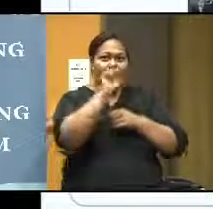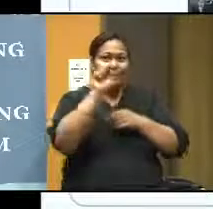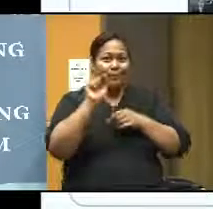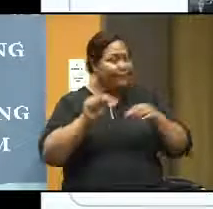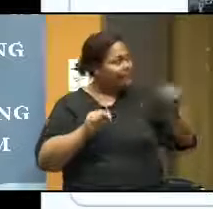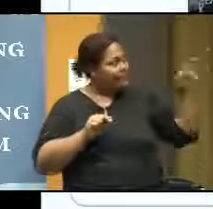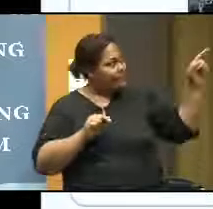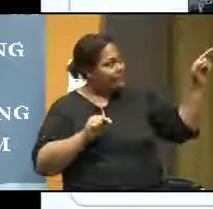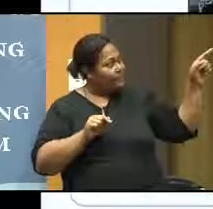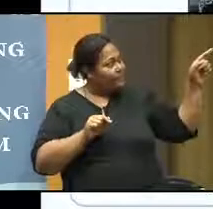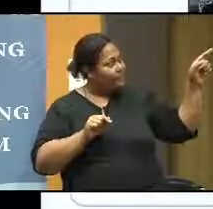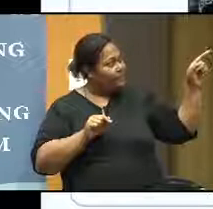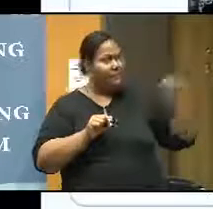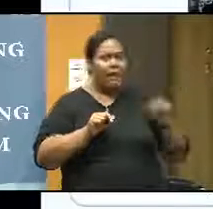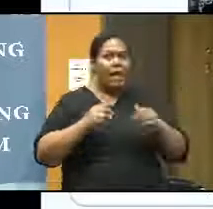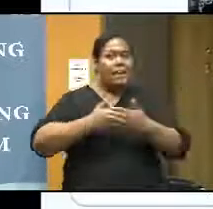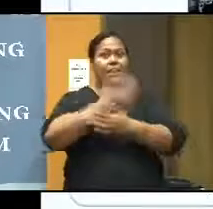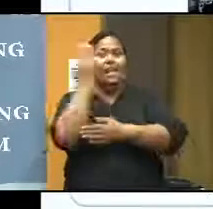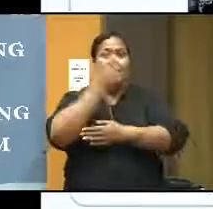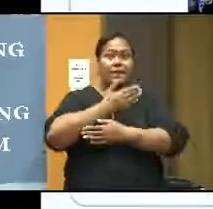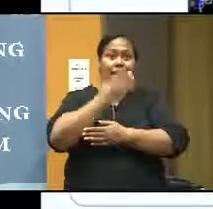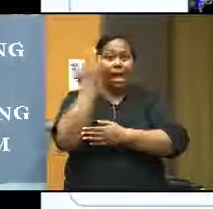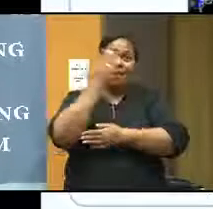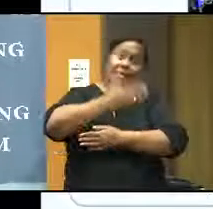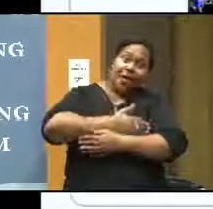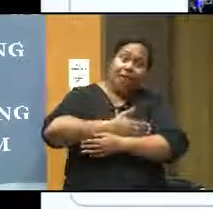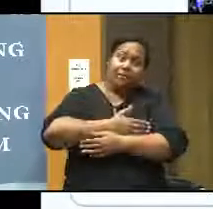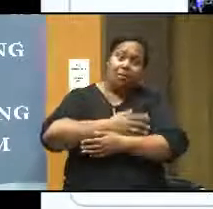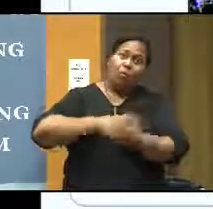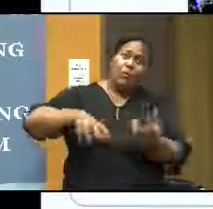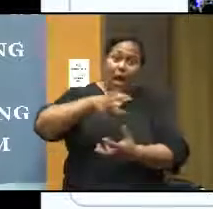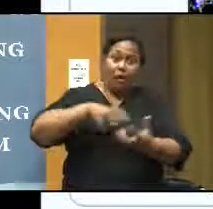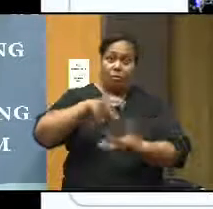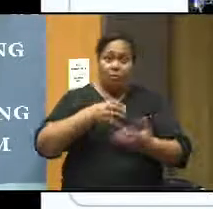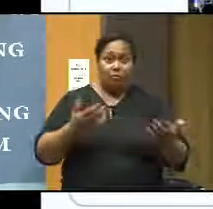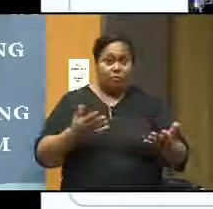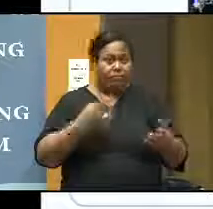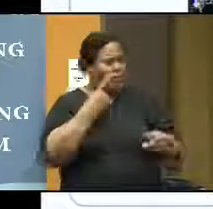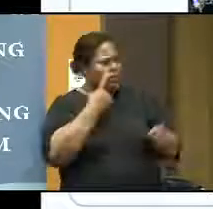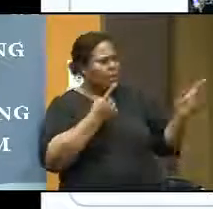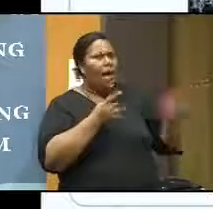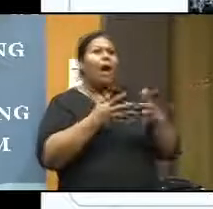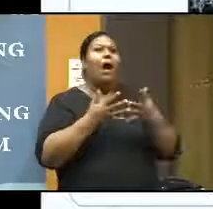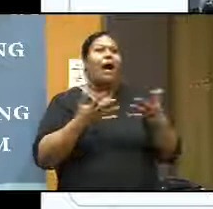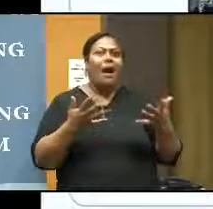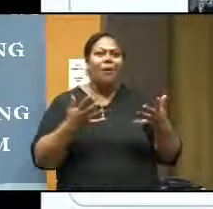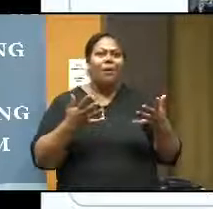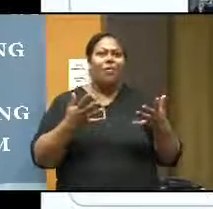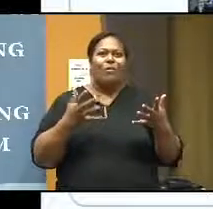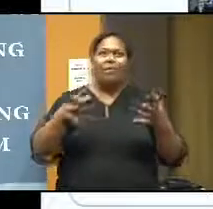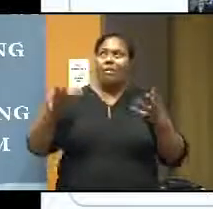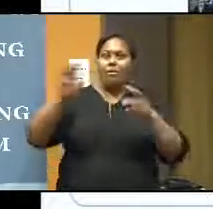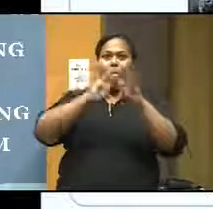normal conditions, daytime, daytime, and nighttime, during tropical cyclones and so on, and then they look at how the things or the atmosphere